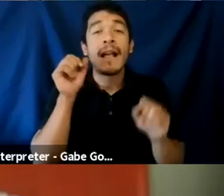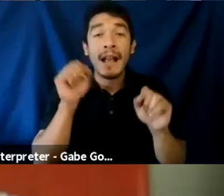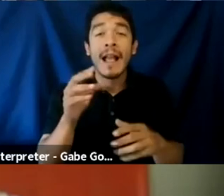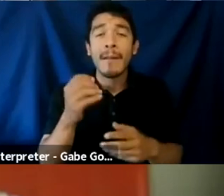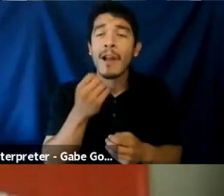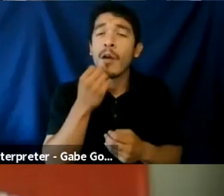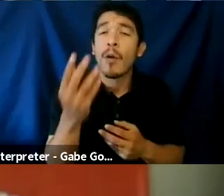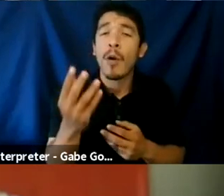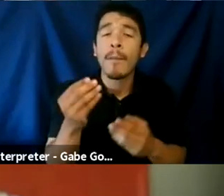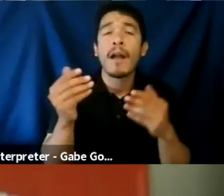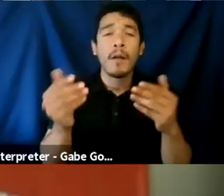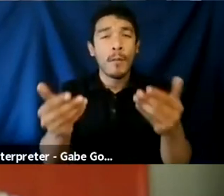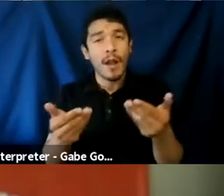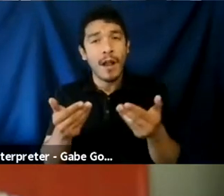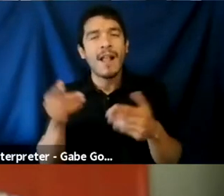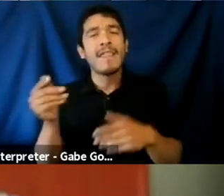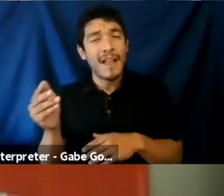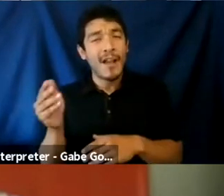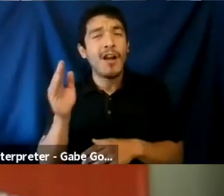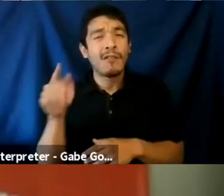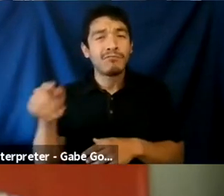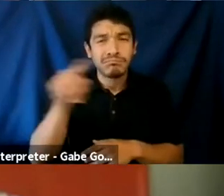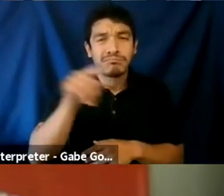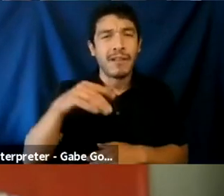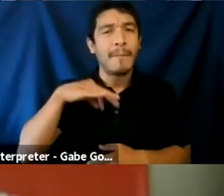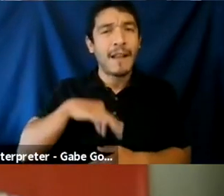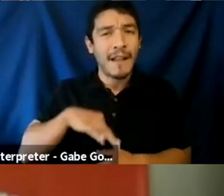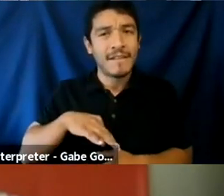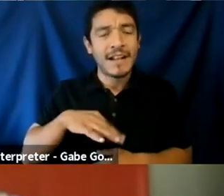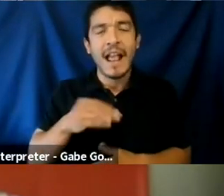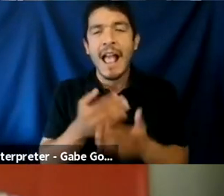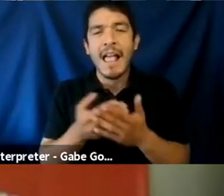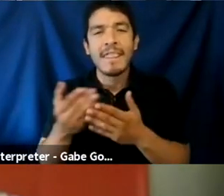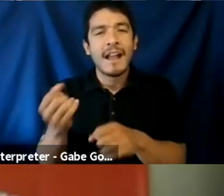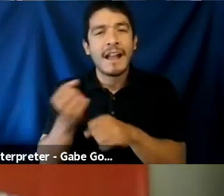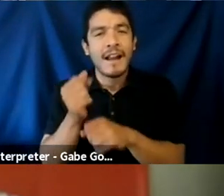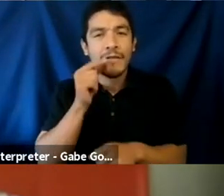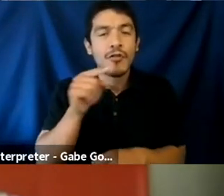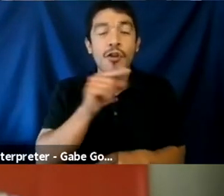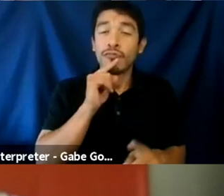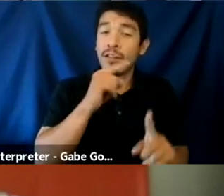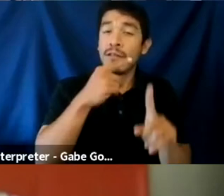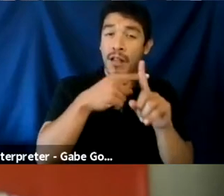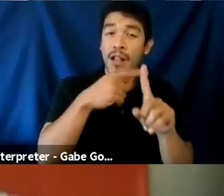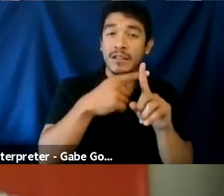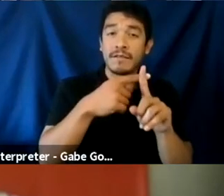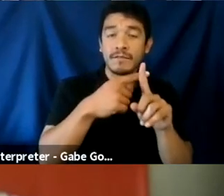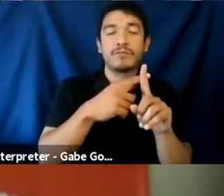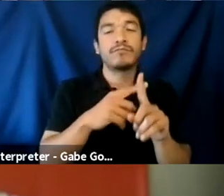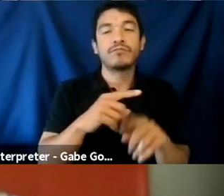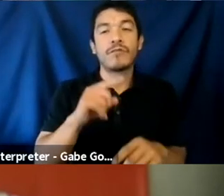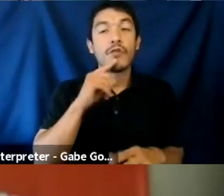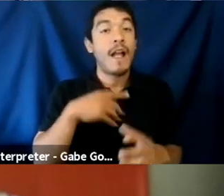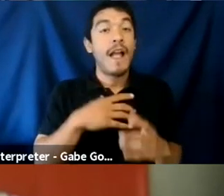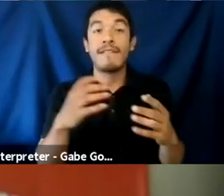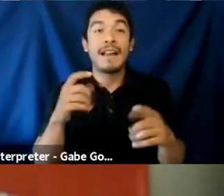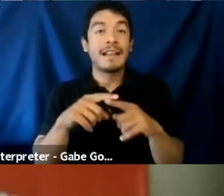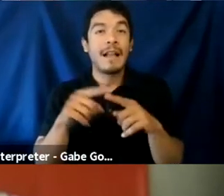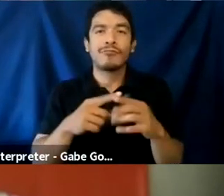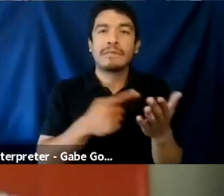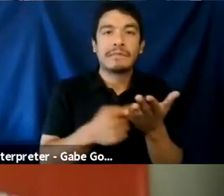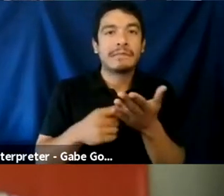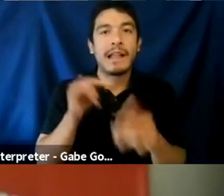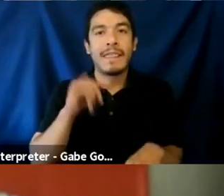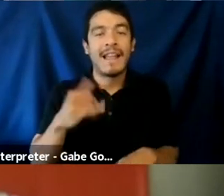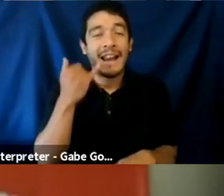and welcoming that there is there are benefits and things that folks get out of it that are really positive. So we don't have a lot of time to get into that. And if we had a